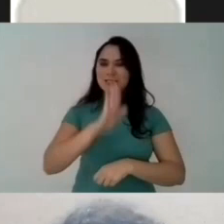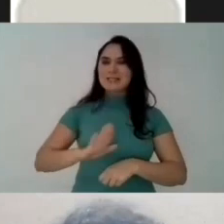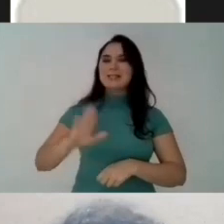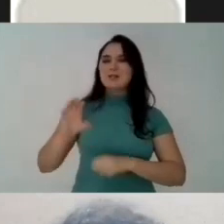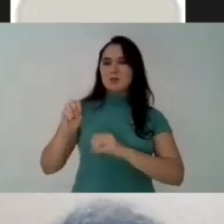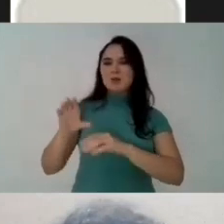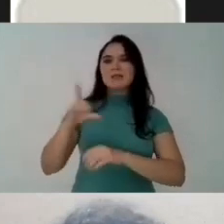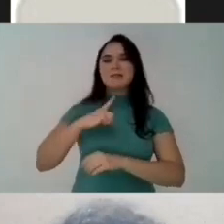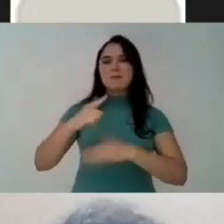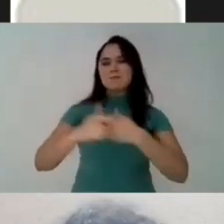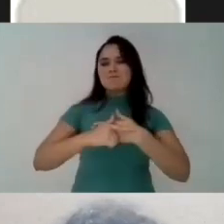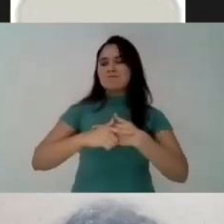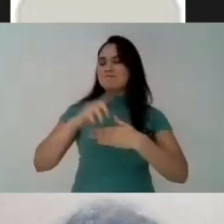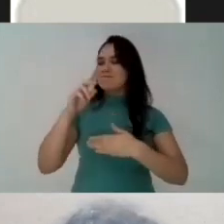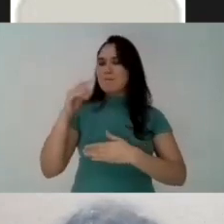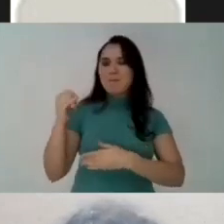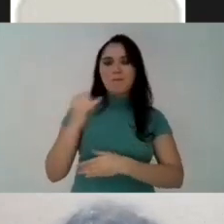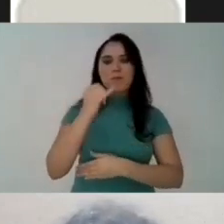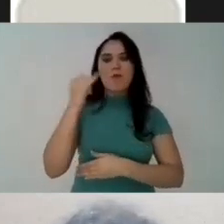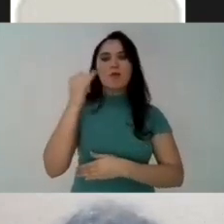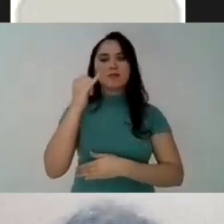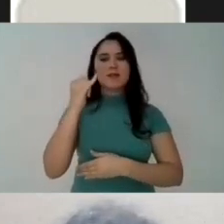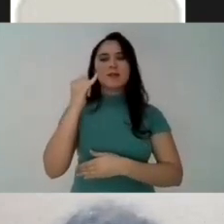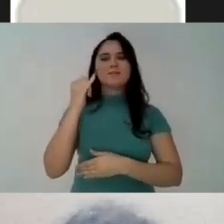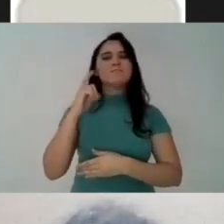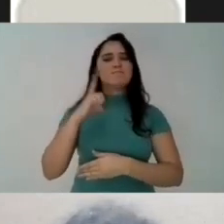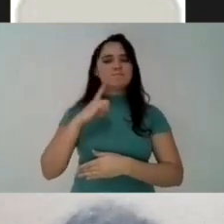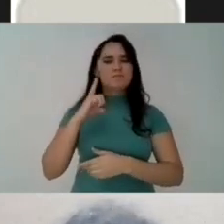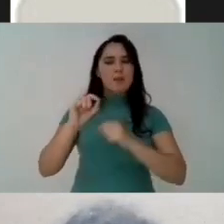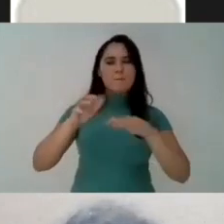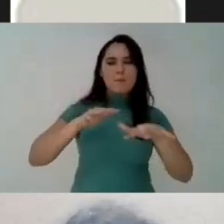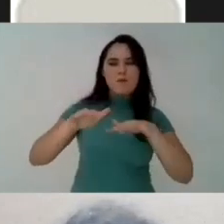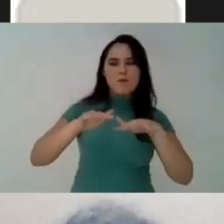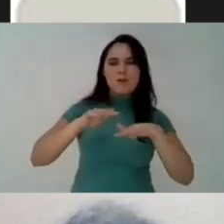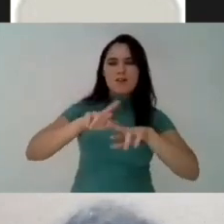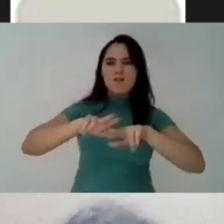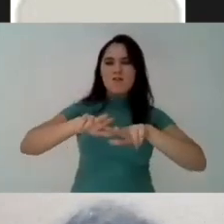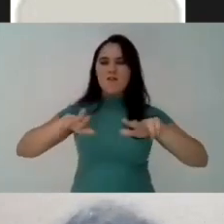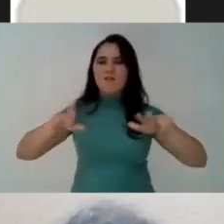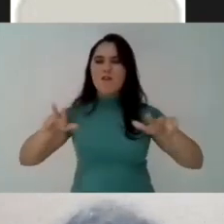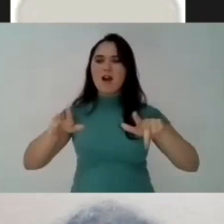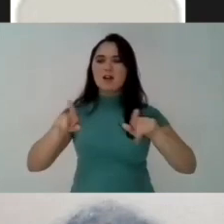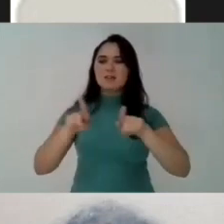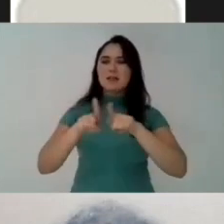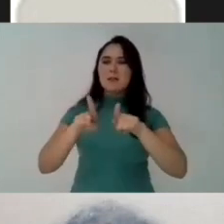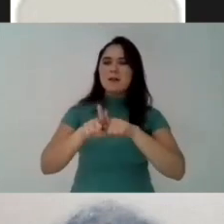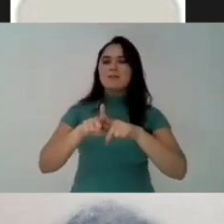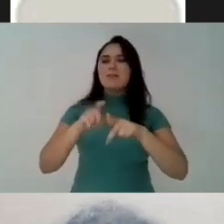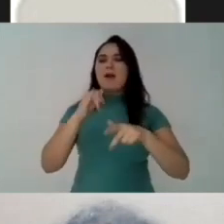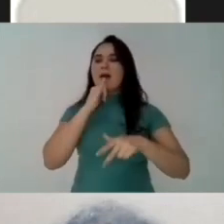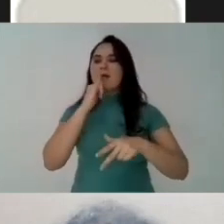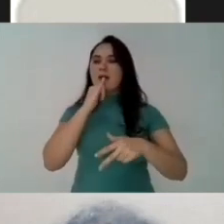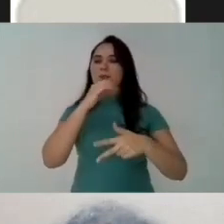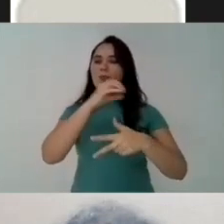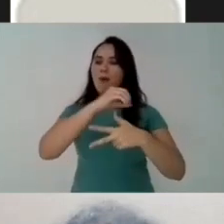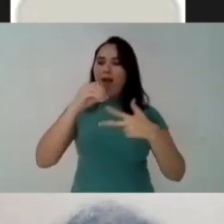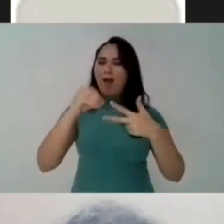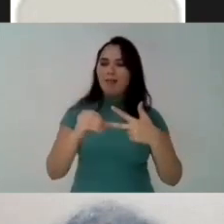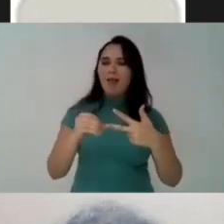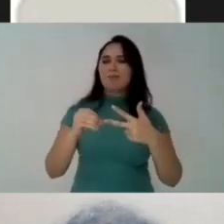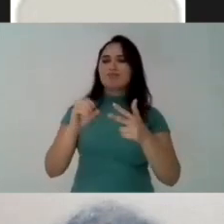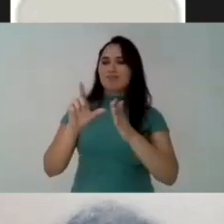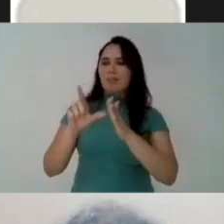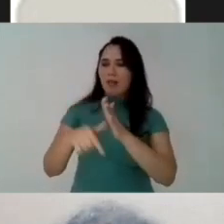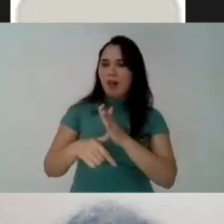Latin American countries And we have a lot of relationships built